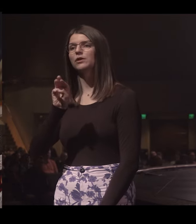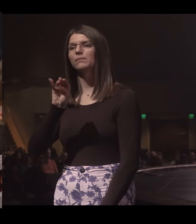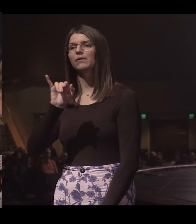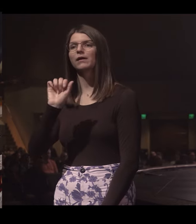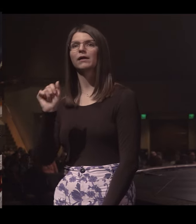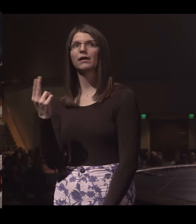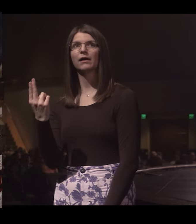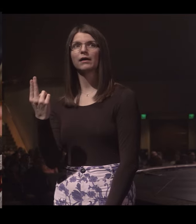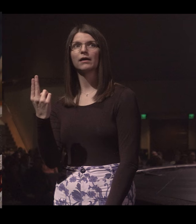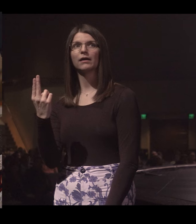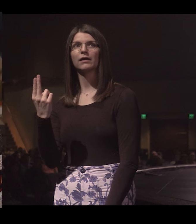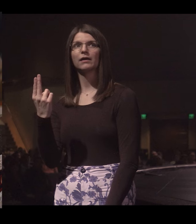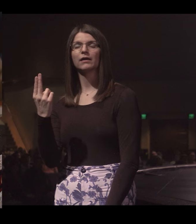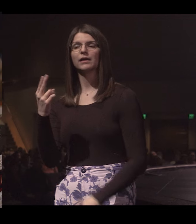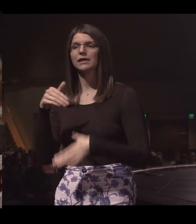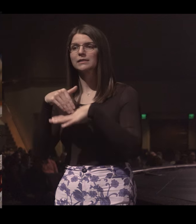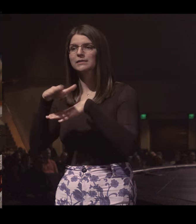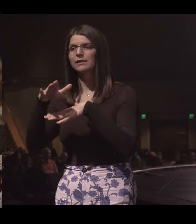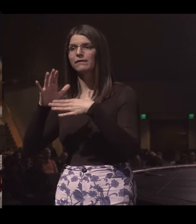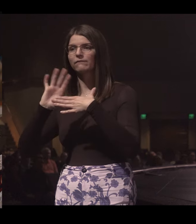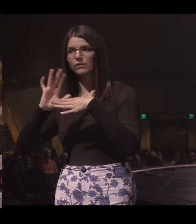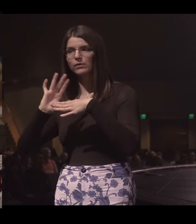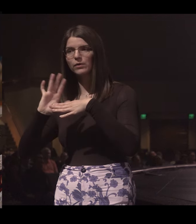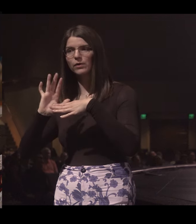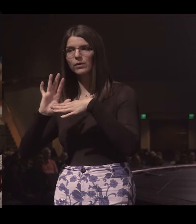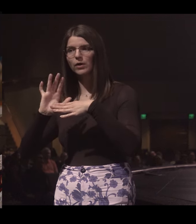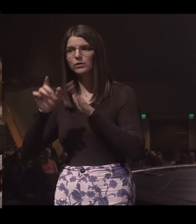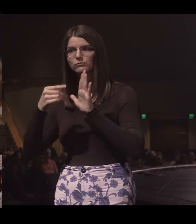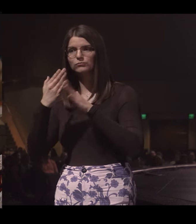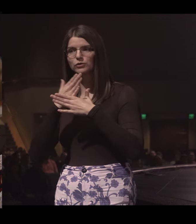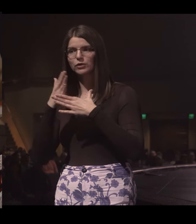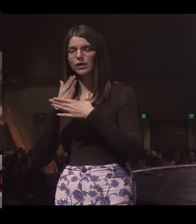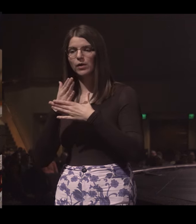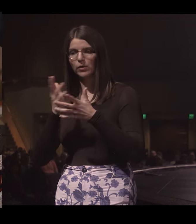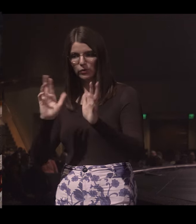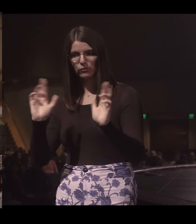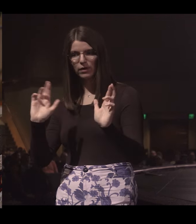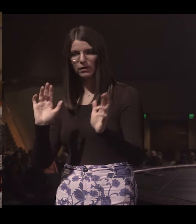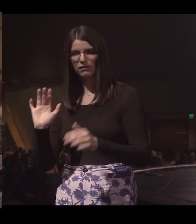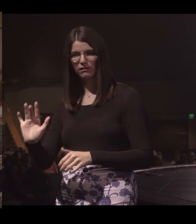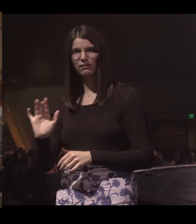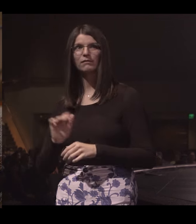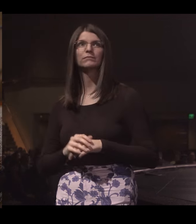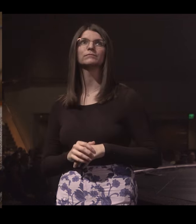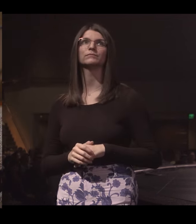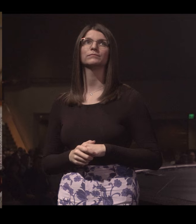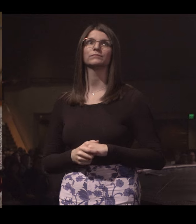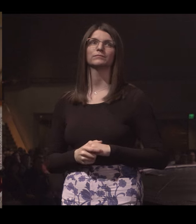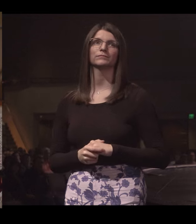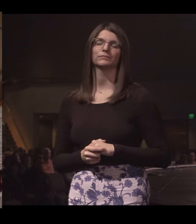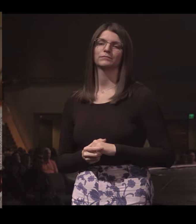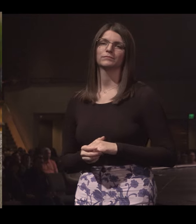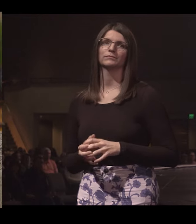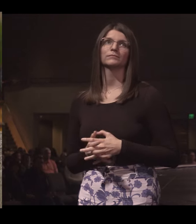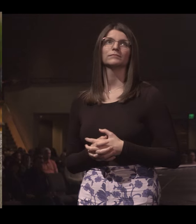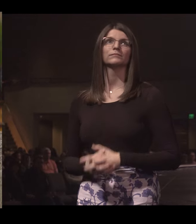sent this video to share with you. So when you're ready, you can hear the Bible. Okay.